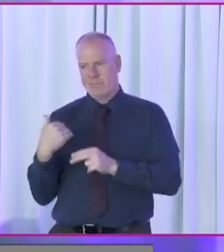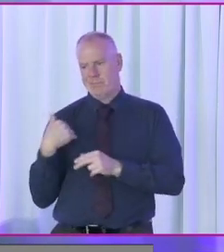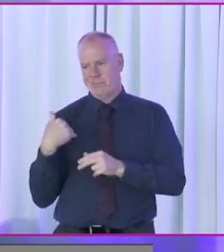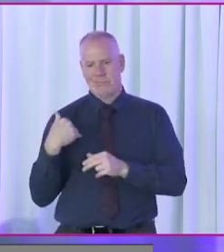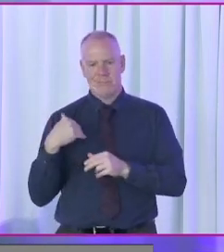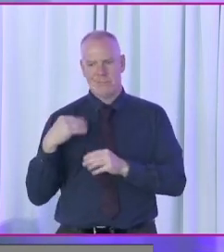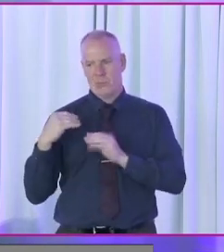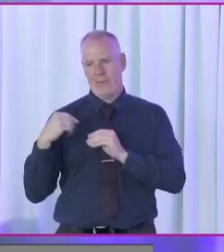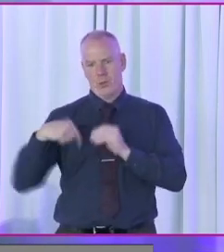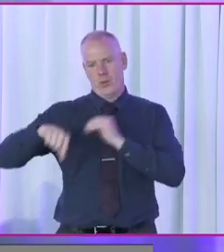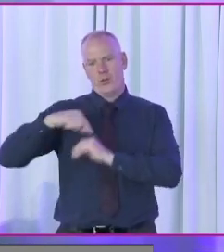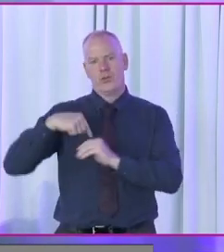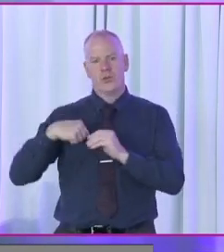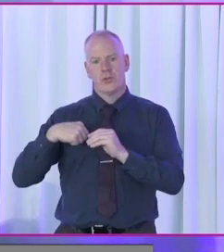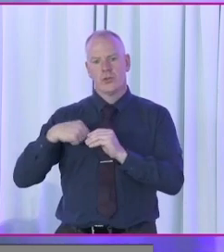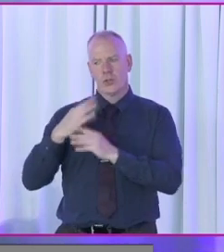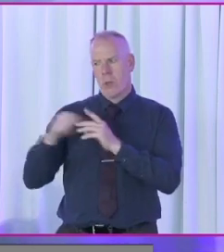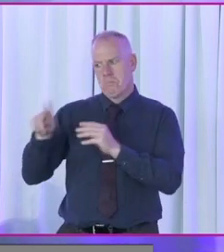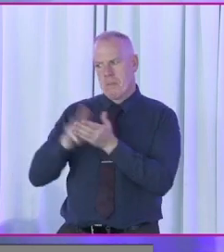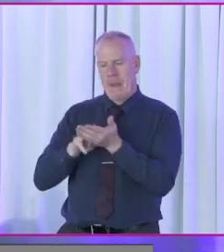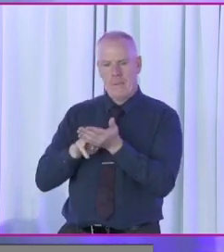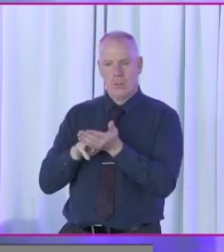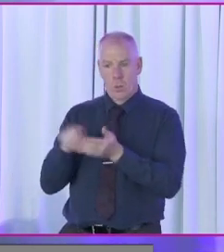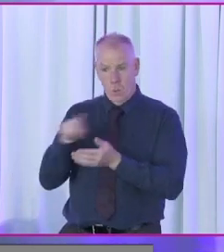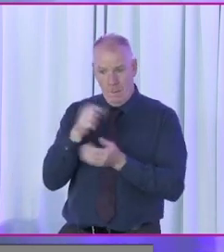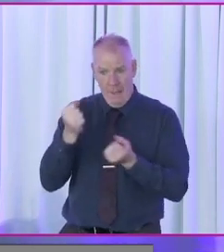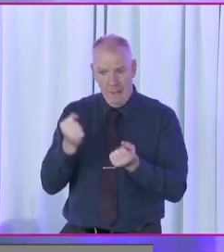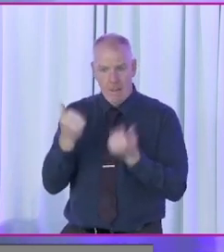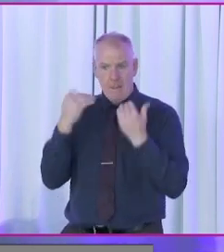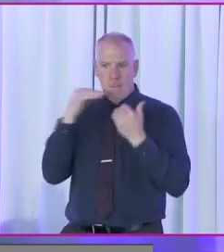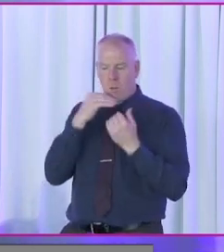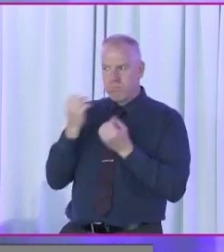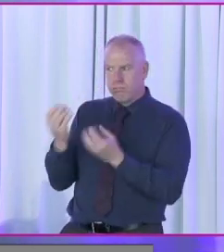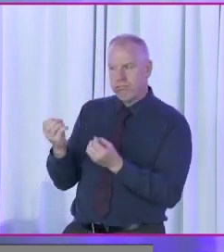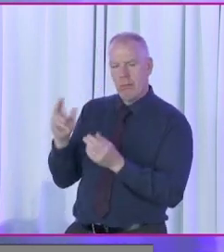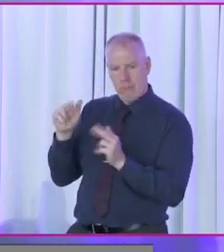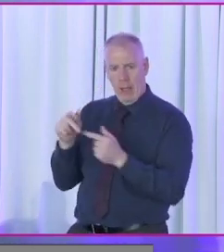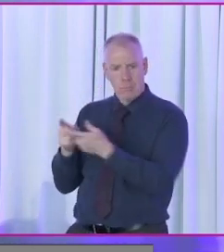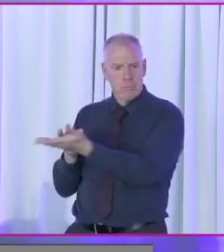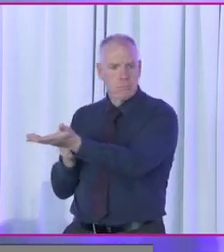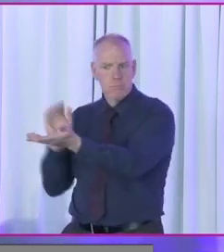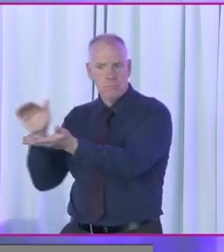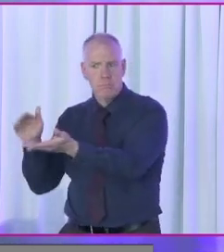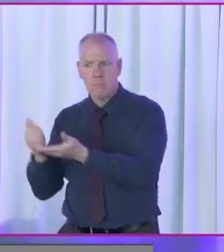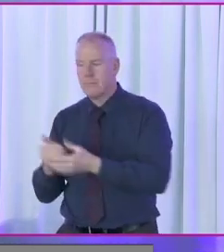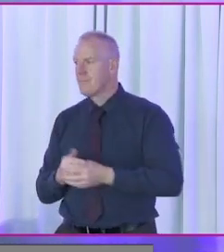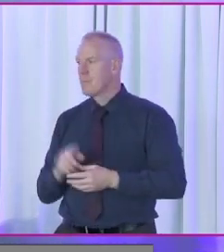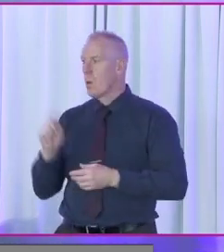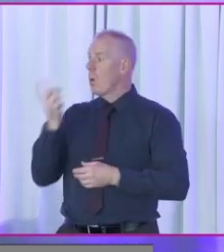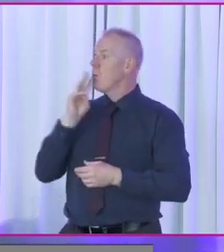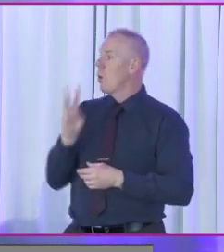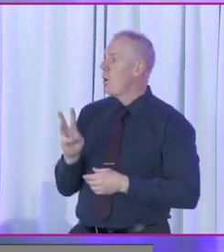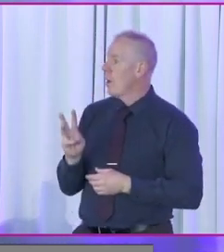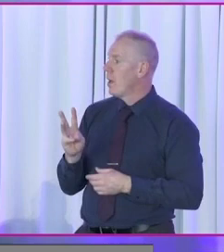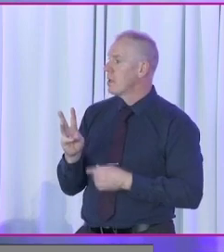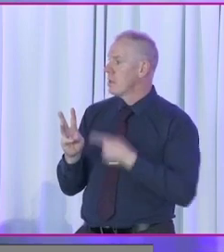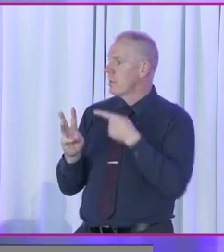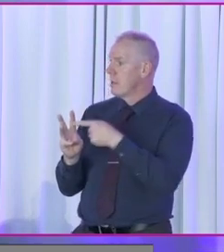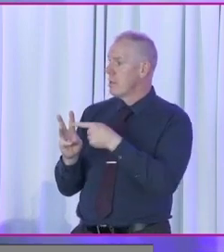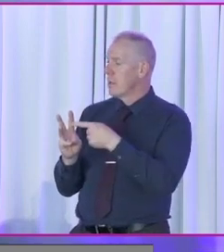having a conversation with some of them, if you've got something to say. And it's, I mean, the one word that